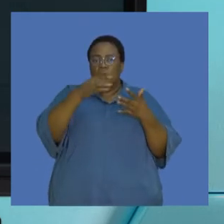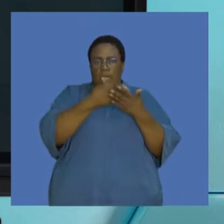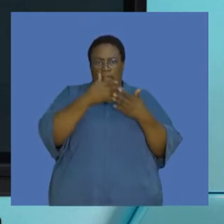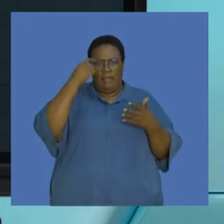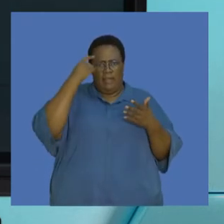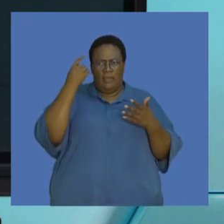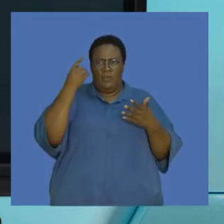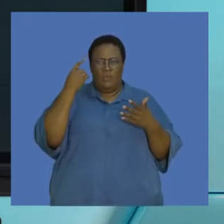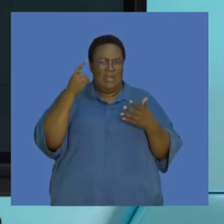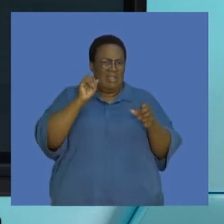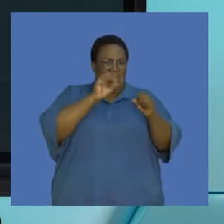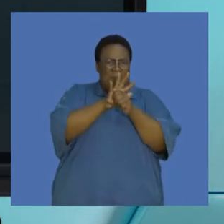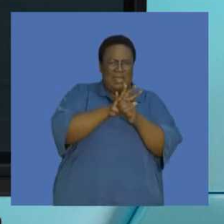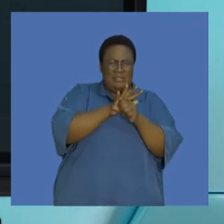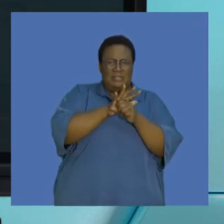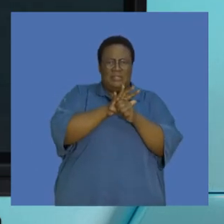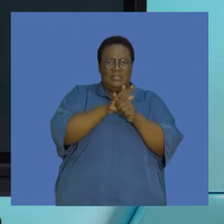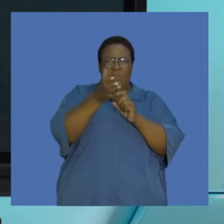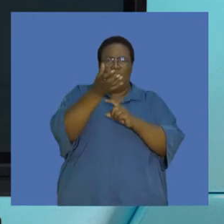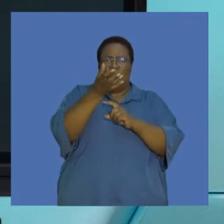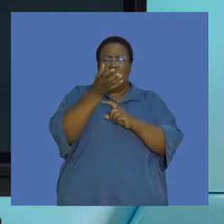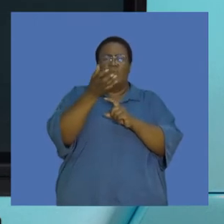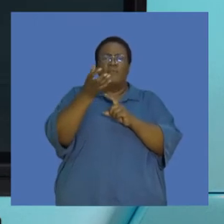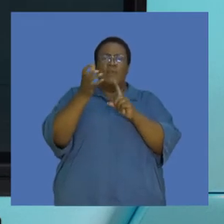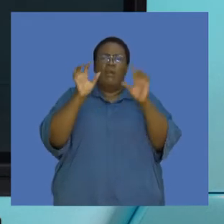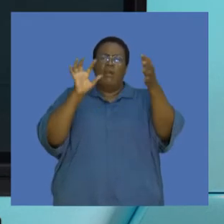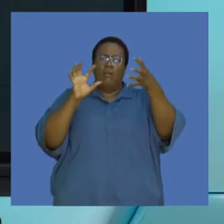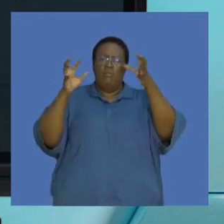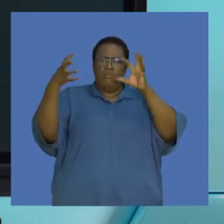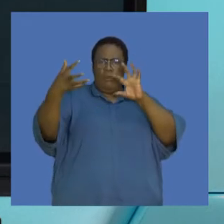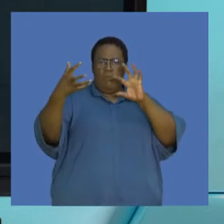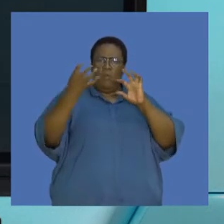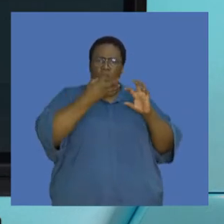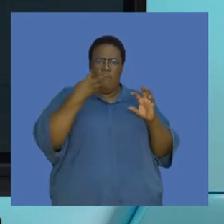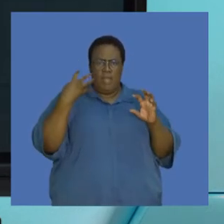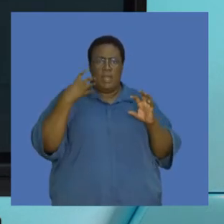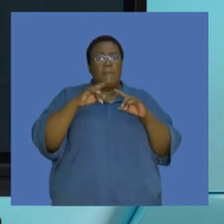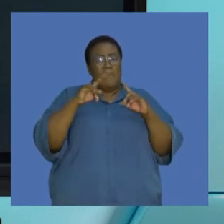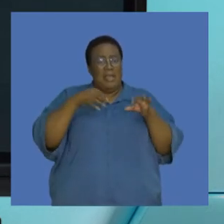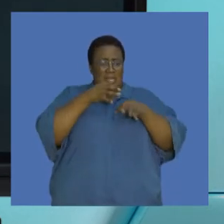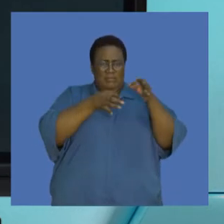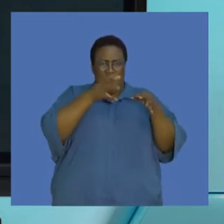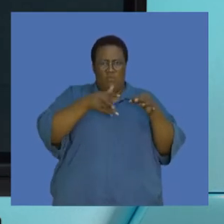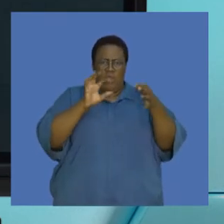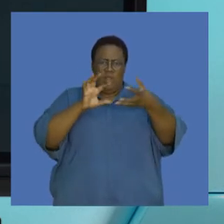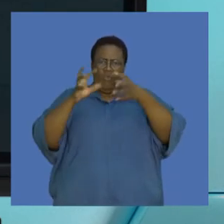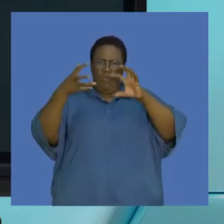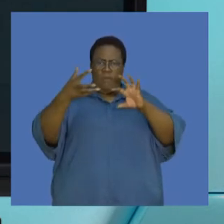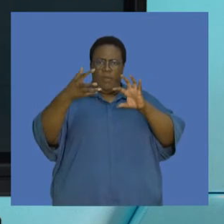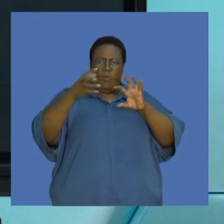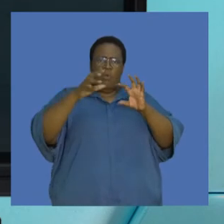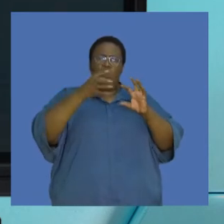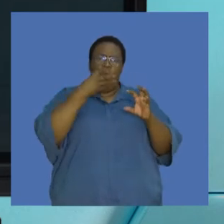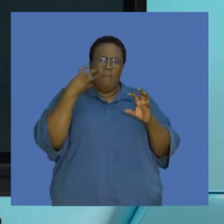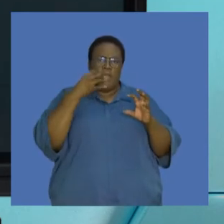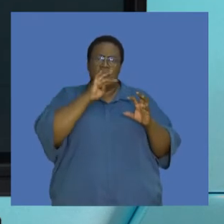what has had a significant impact on global warming. We will try and unpack what global warming is and then try and reflect